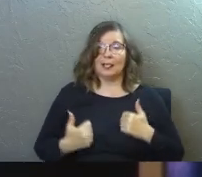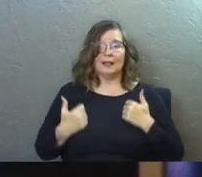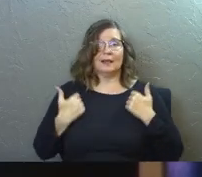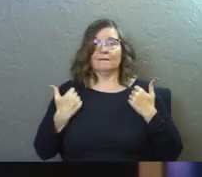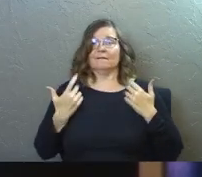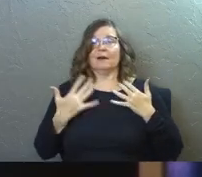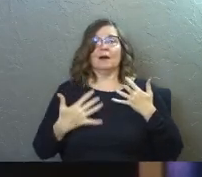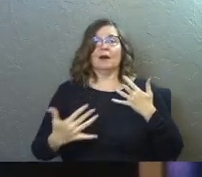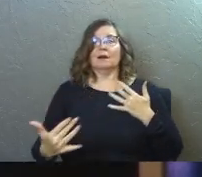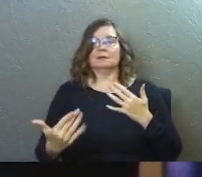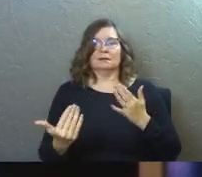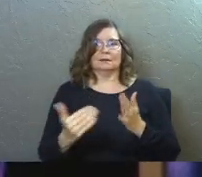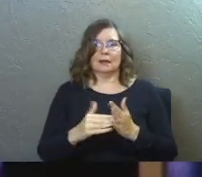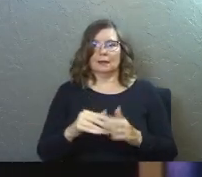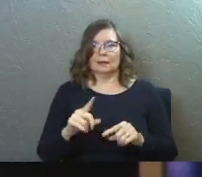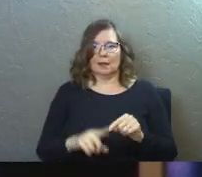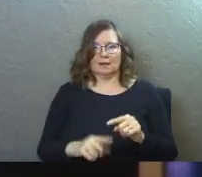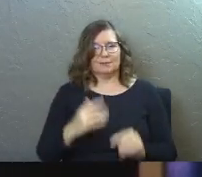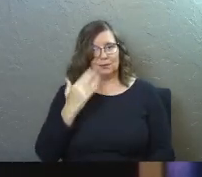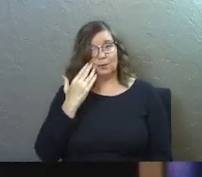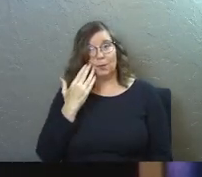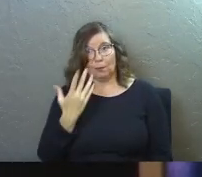You know what regret is.